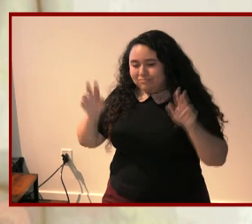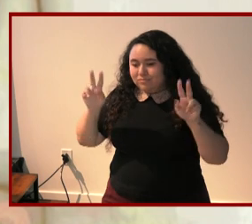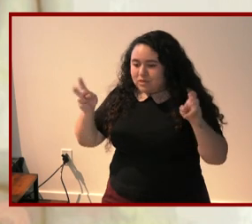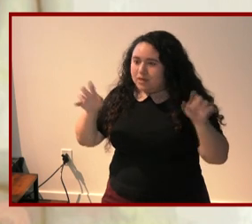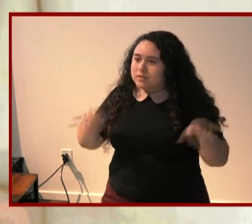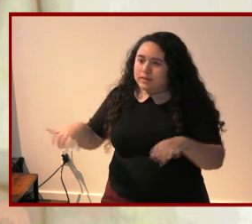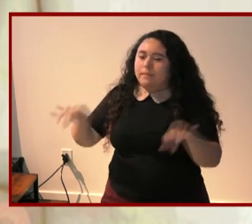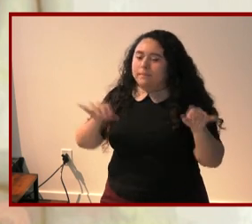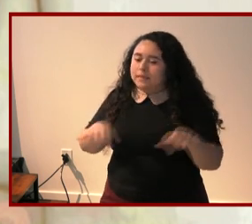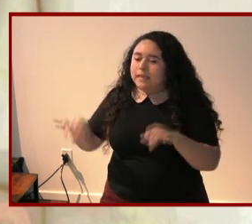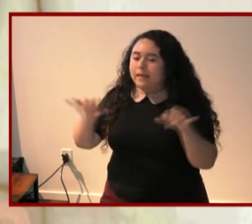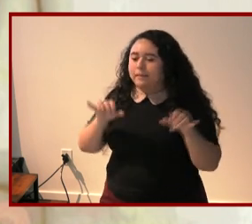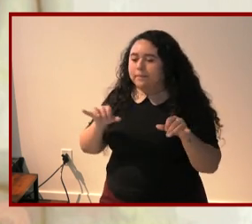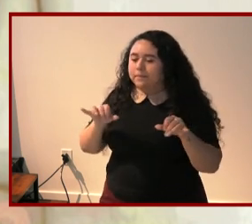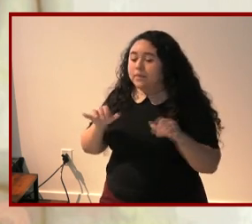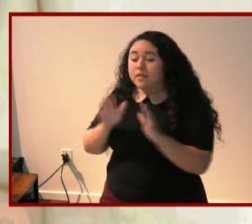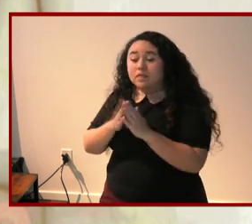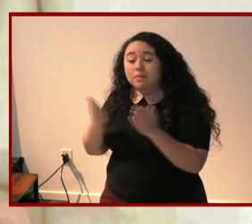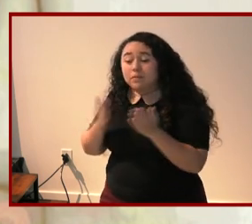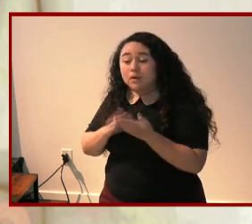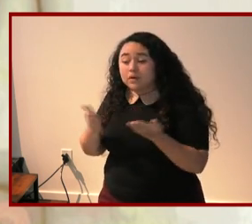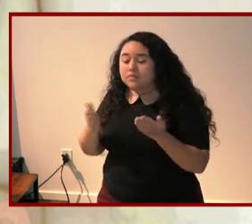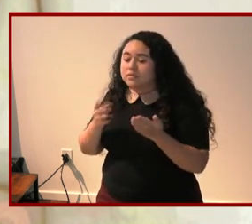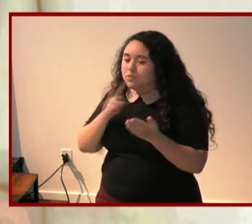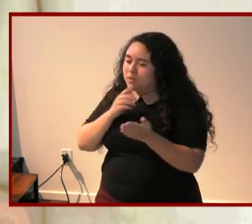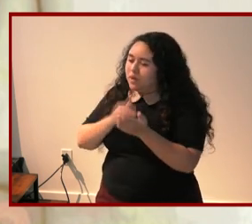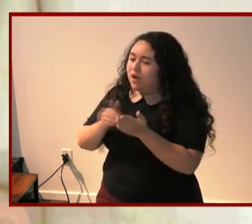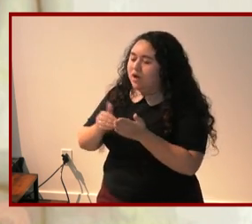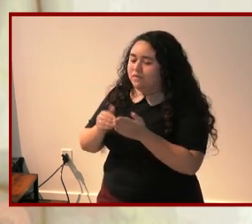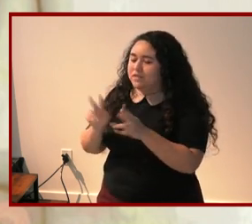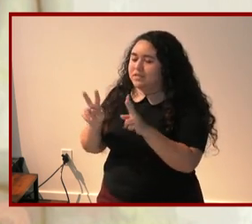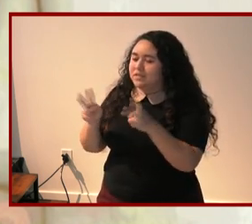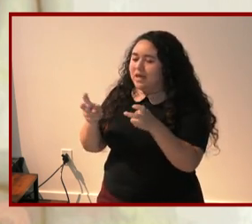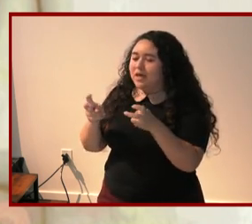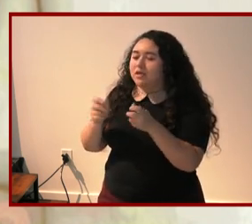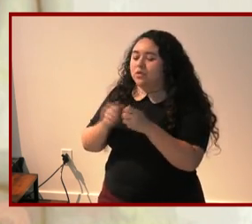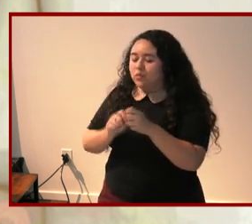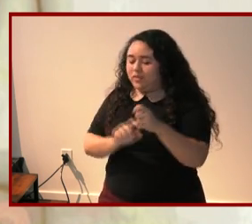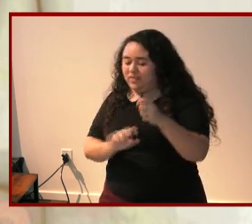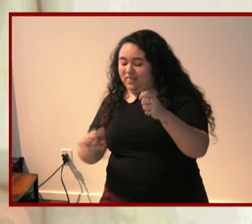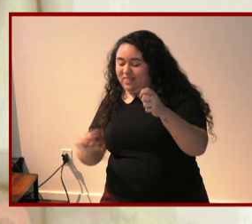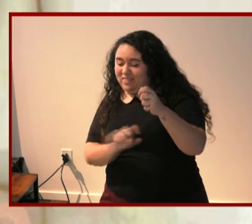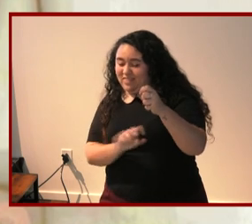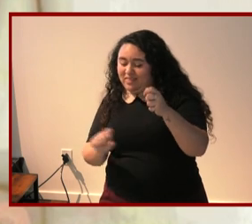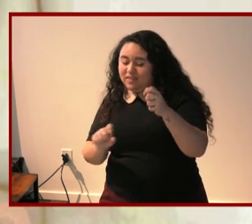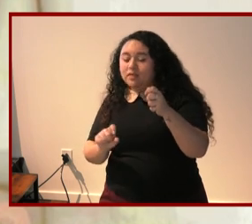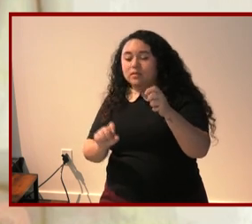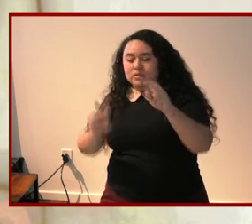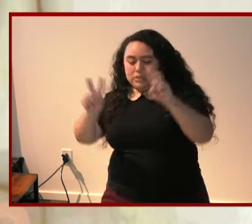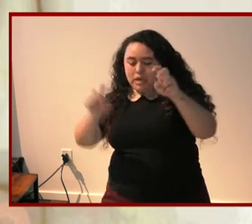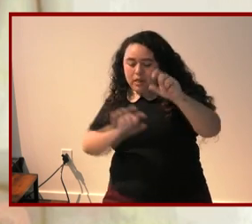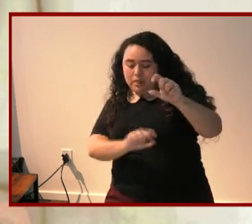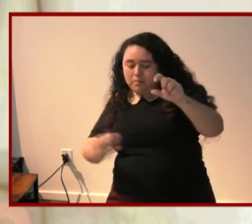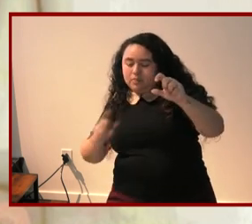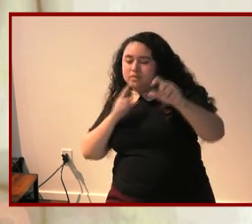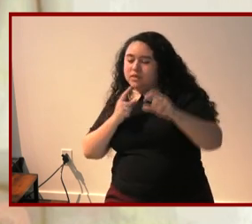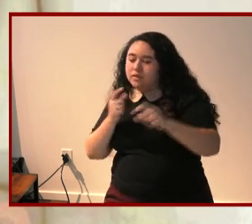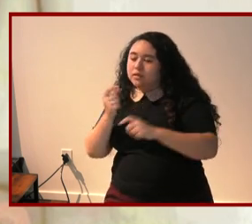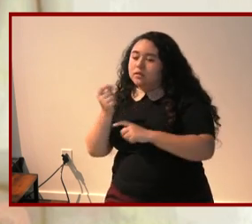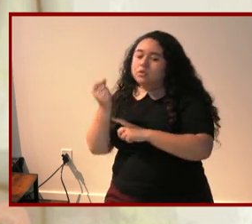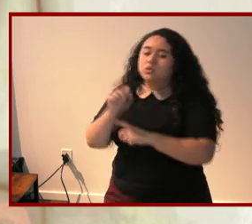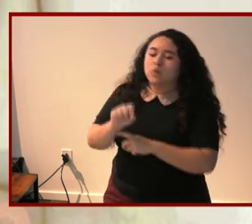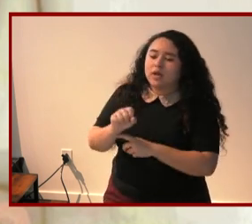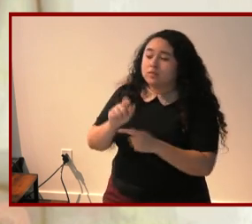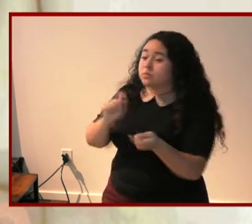they are they the books are very frequently subtitled with the words triumph transformation or quest